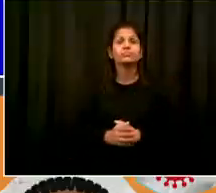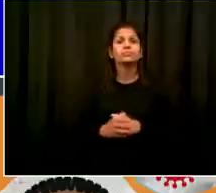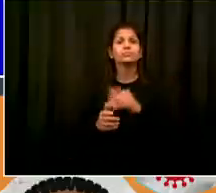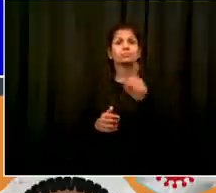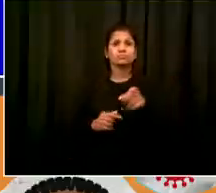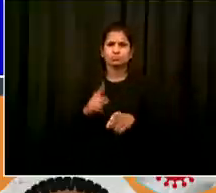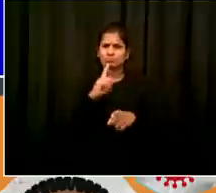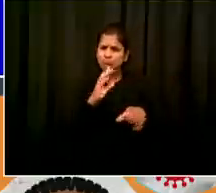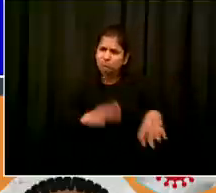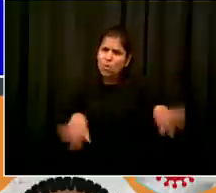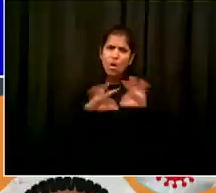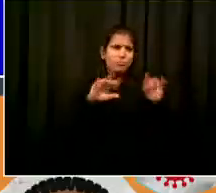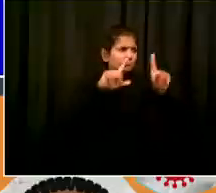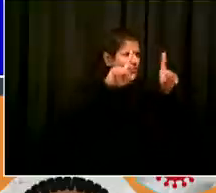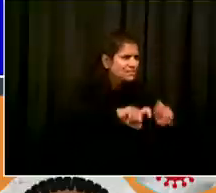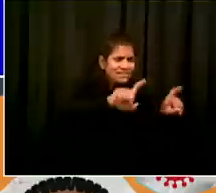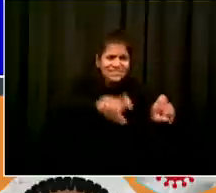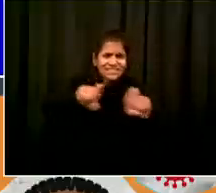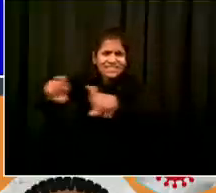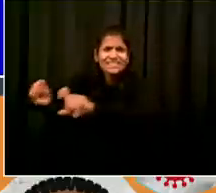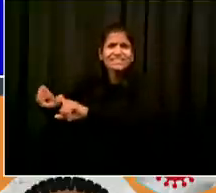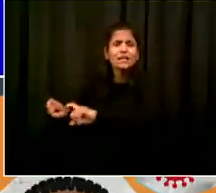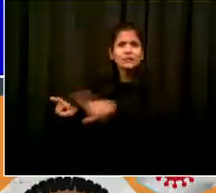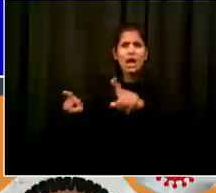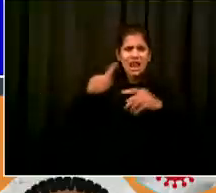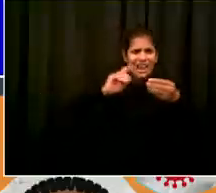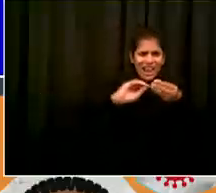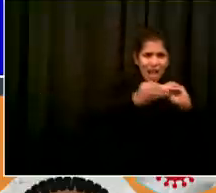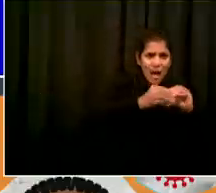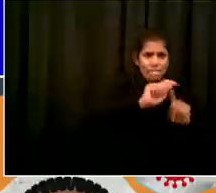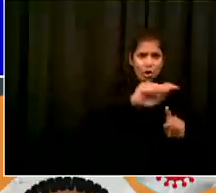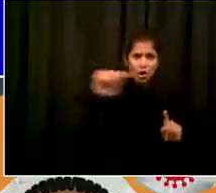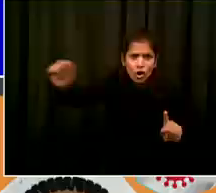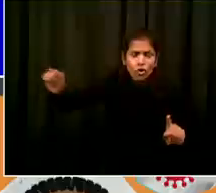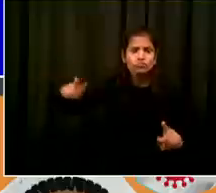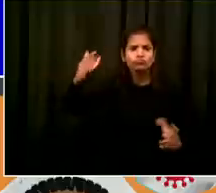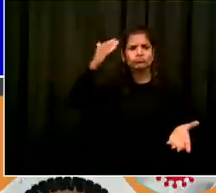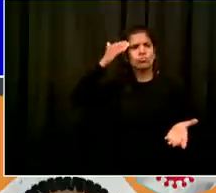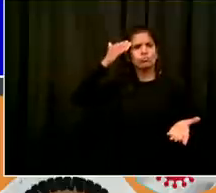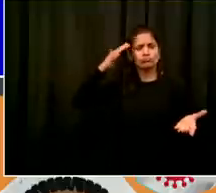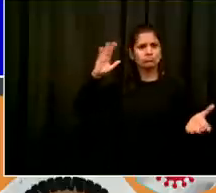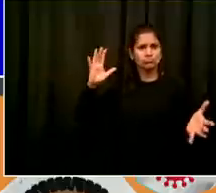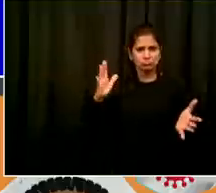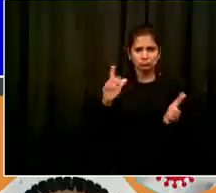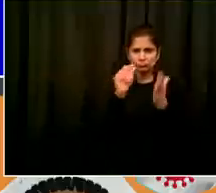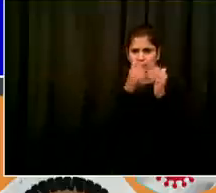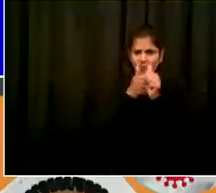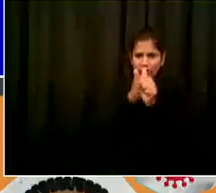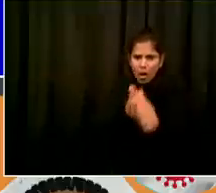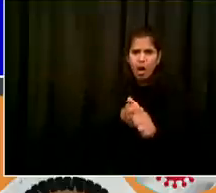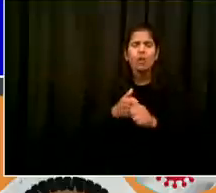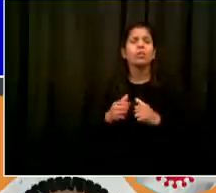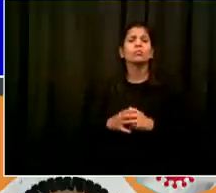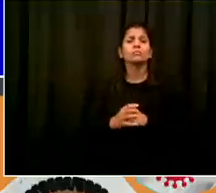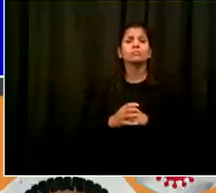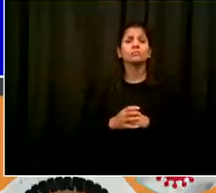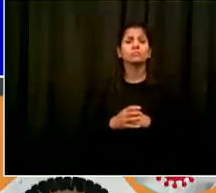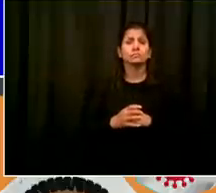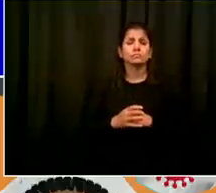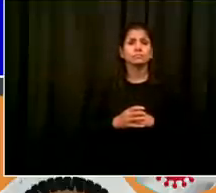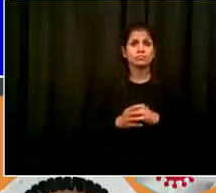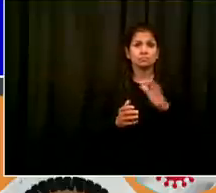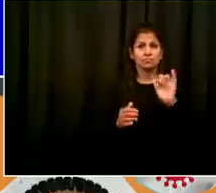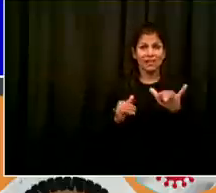it tells you what's going on and what you can do if you need any help and that's what test and trace is all about for those who do test